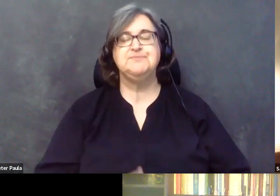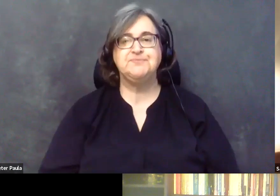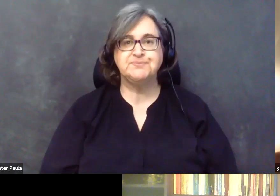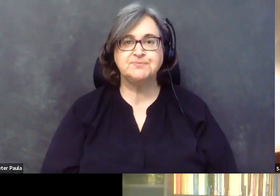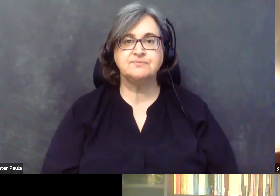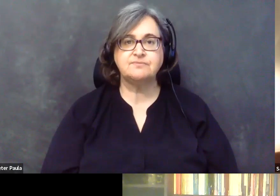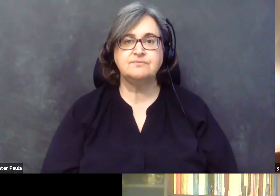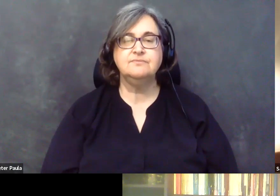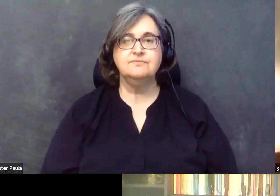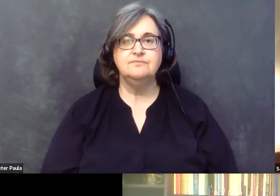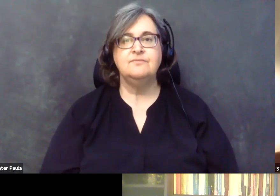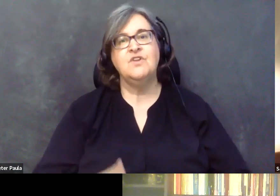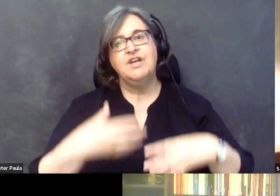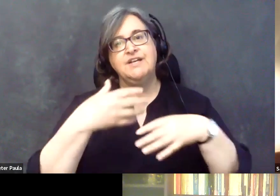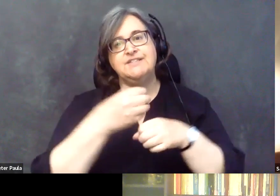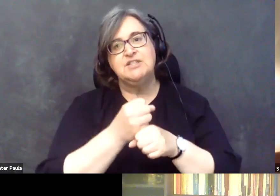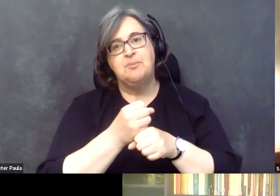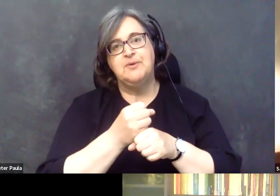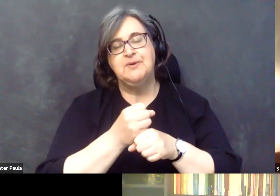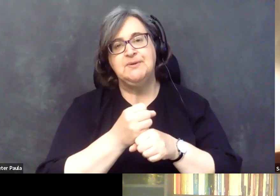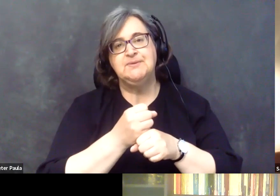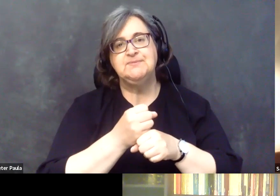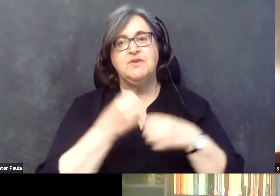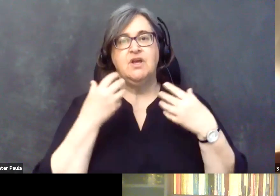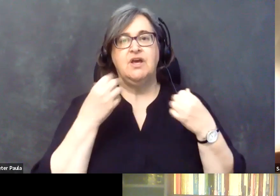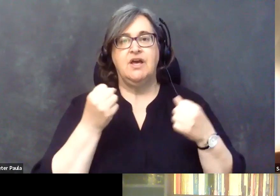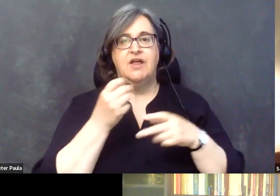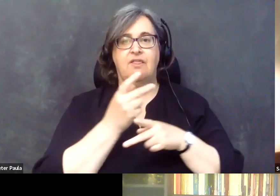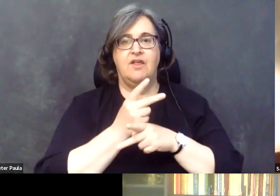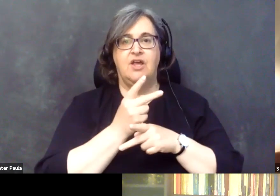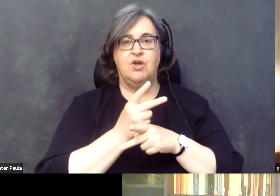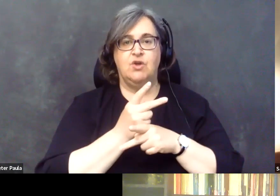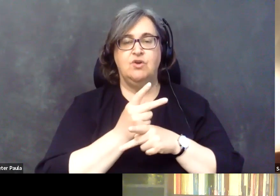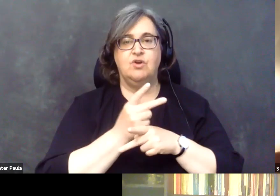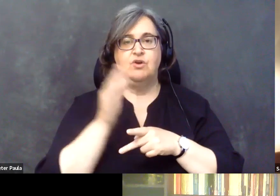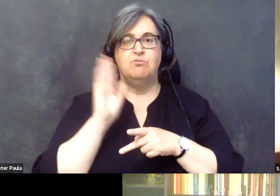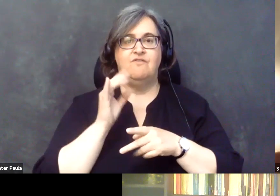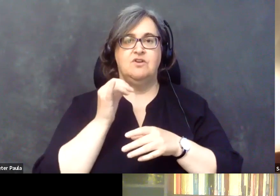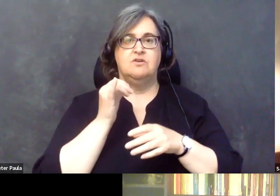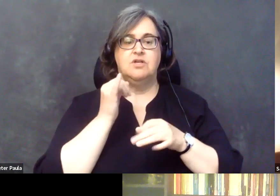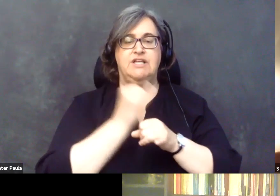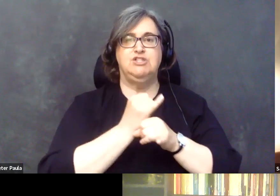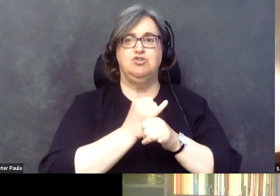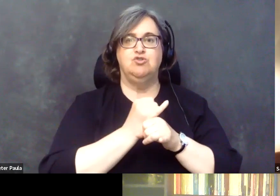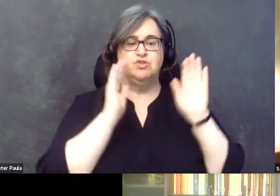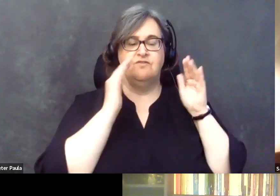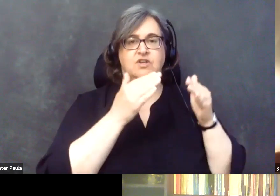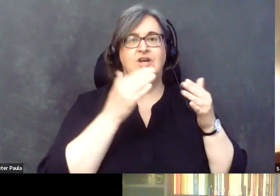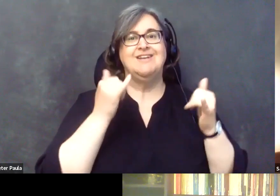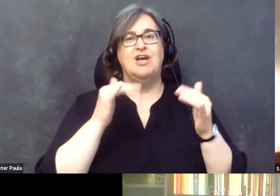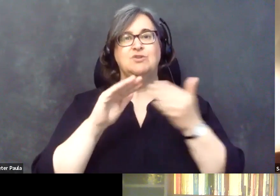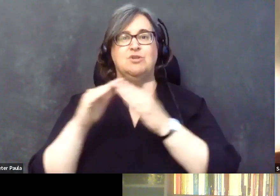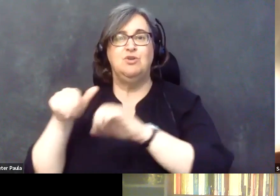So in summary, I would say, you know, health care went from being institution-centric to more community